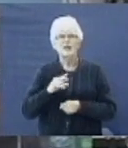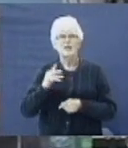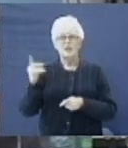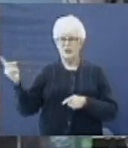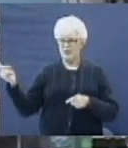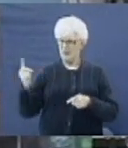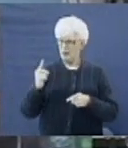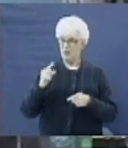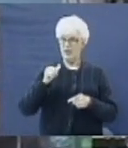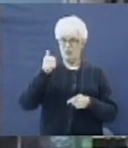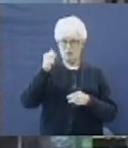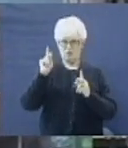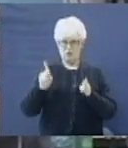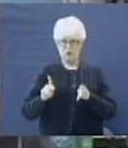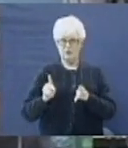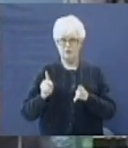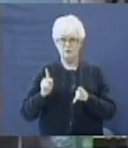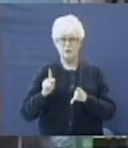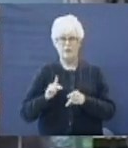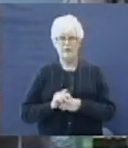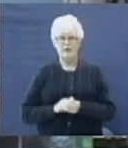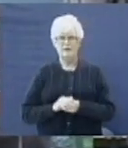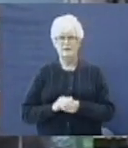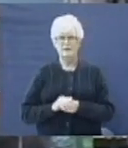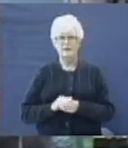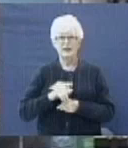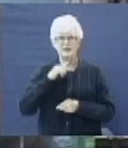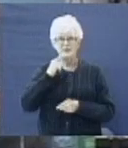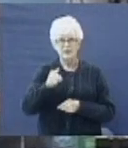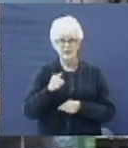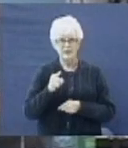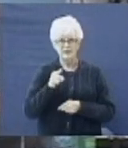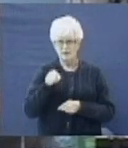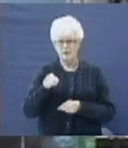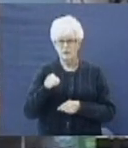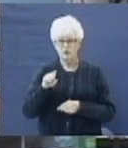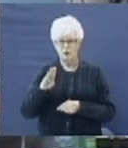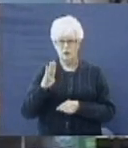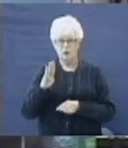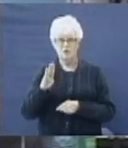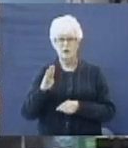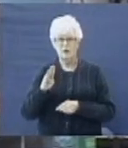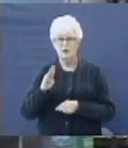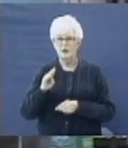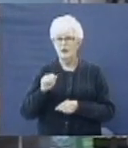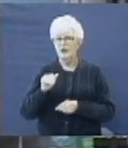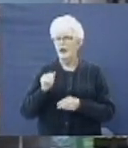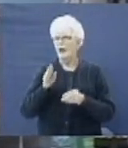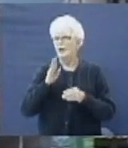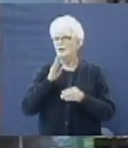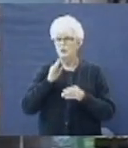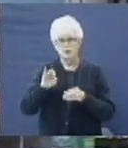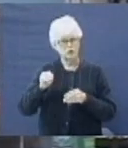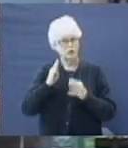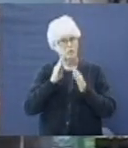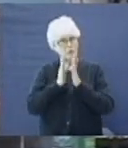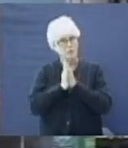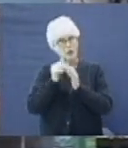There came also another and said, Job had been praying.